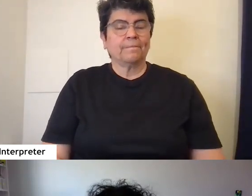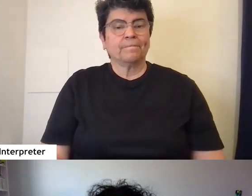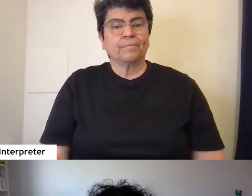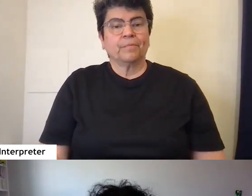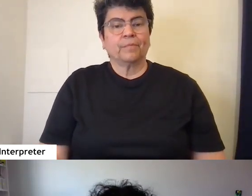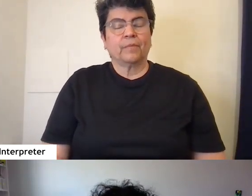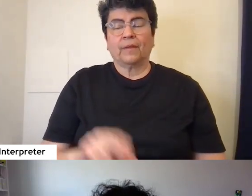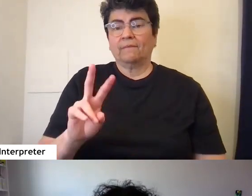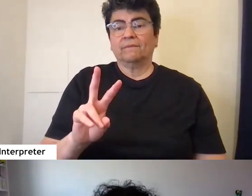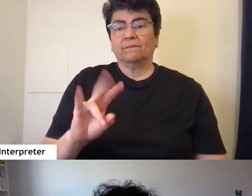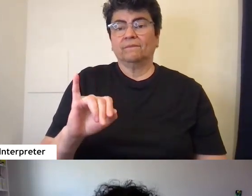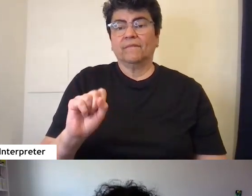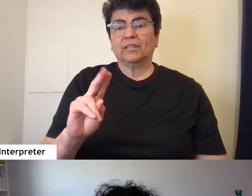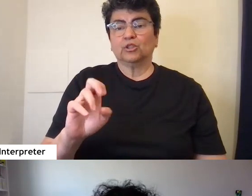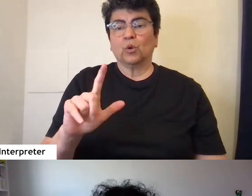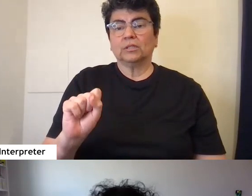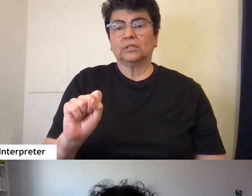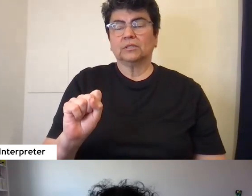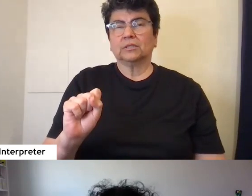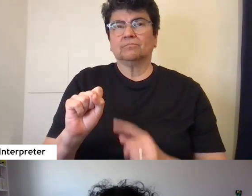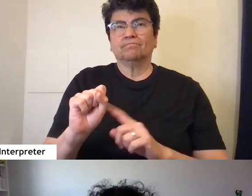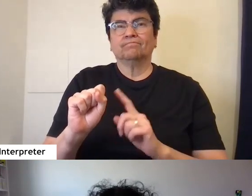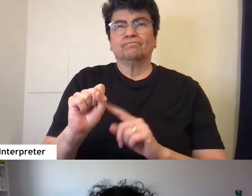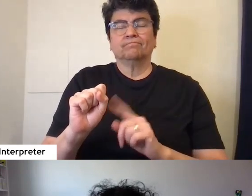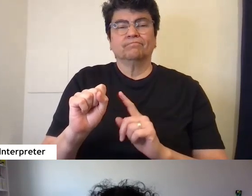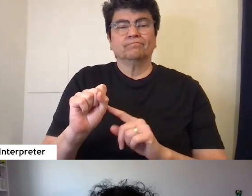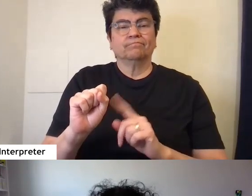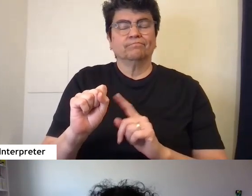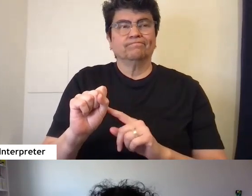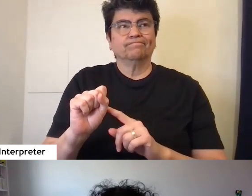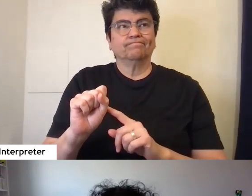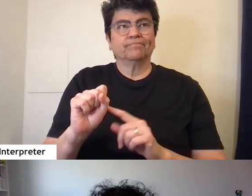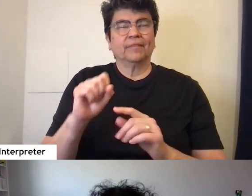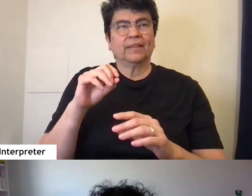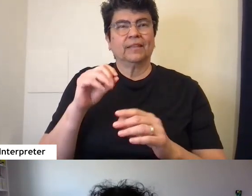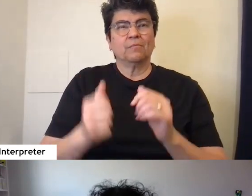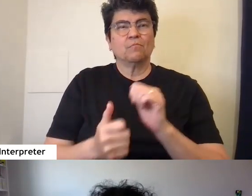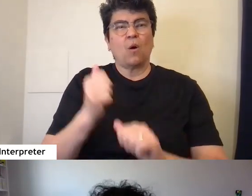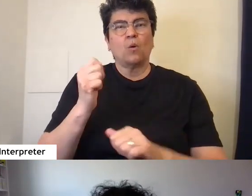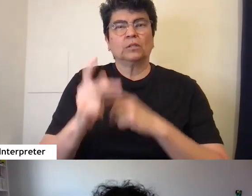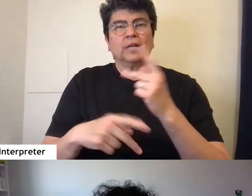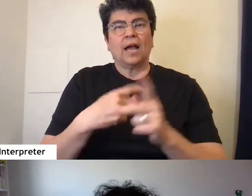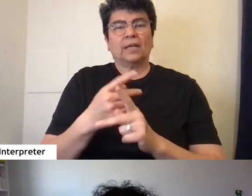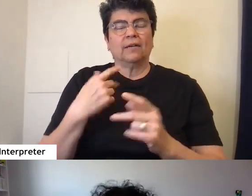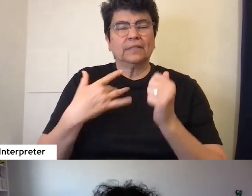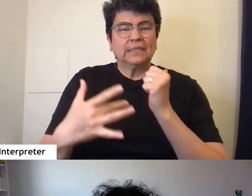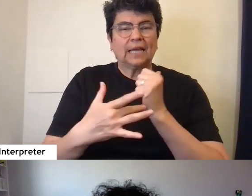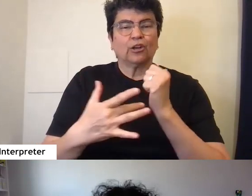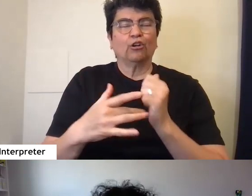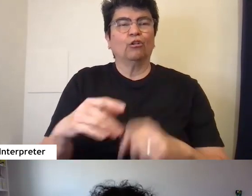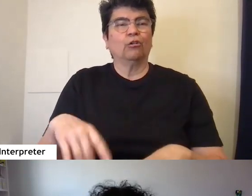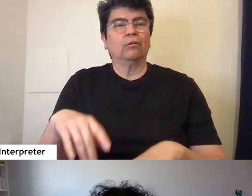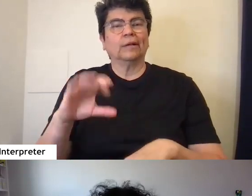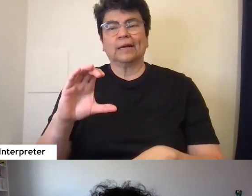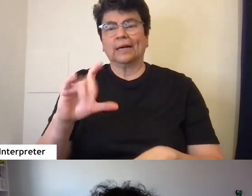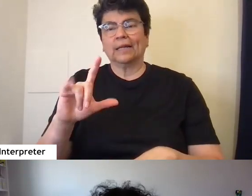Visuals in, you know, the most kind of technical, clinical way,